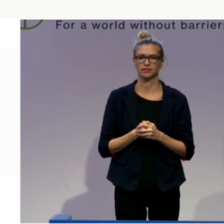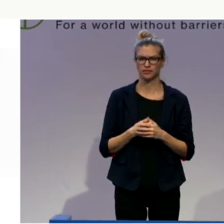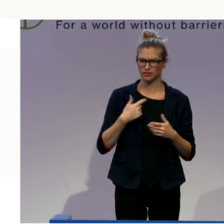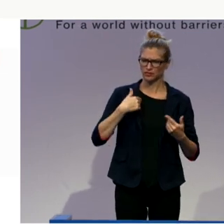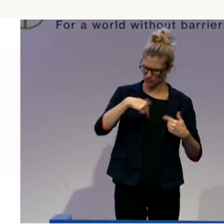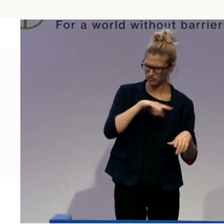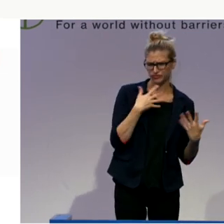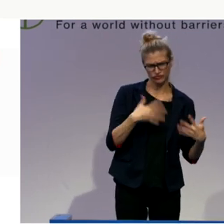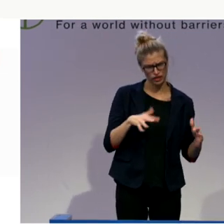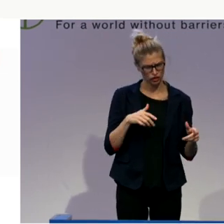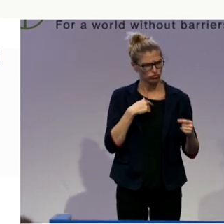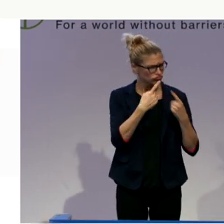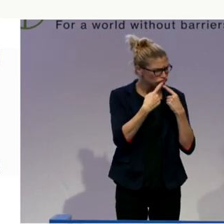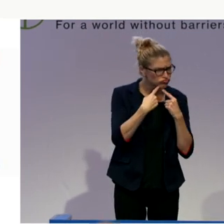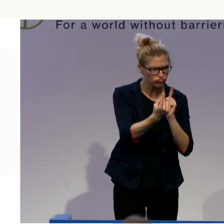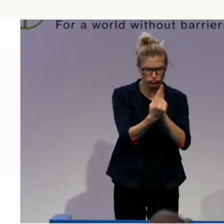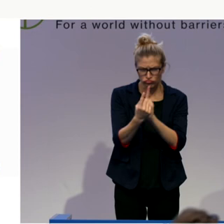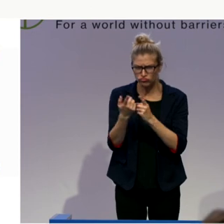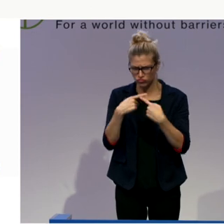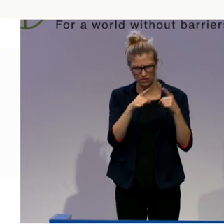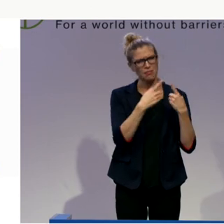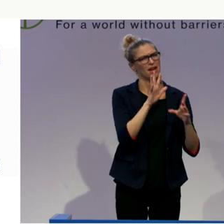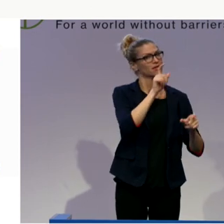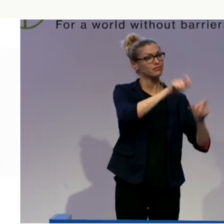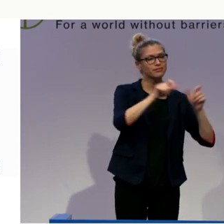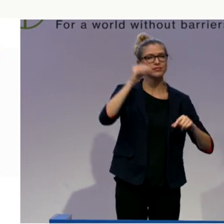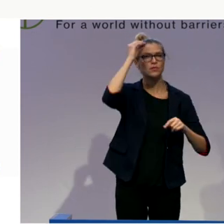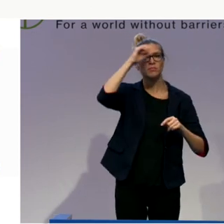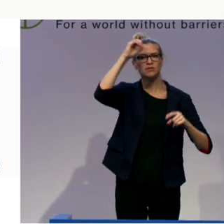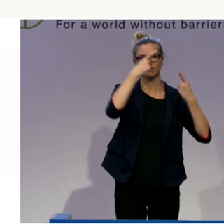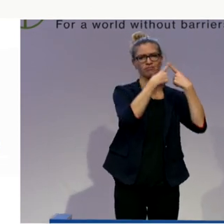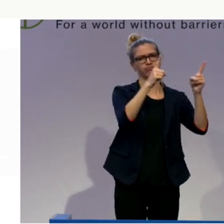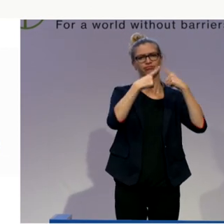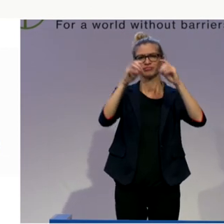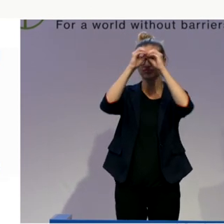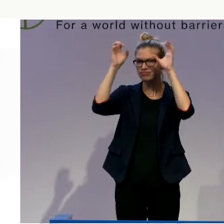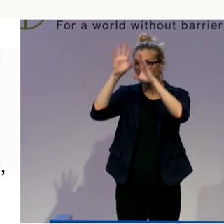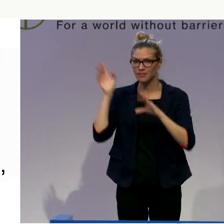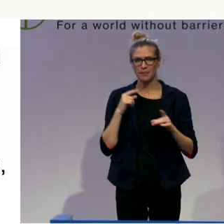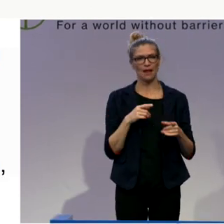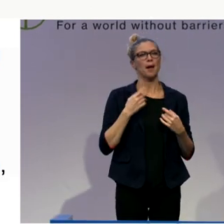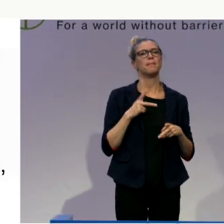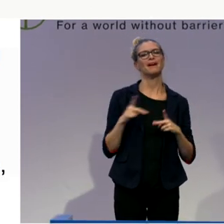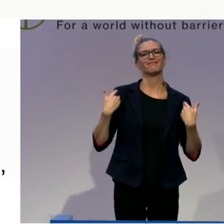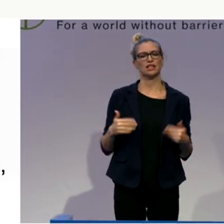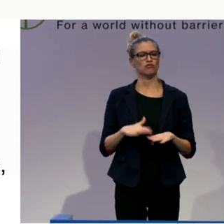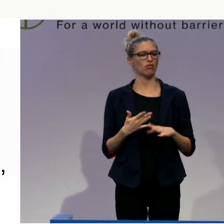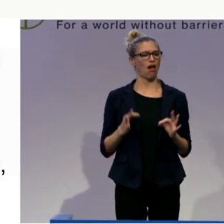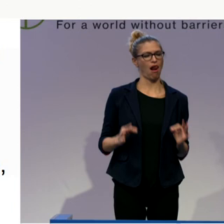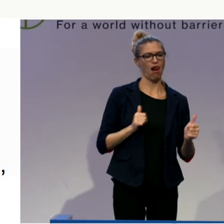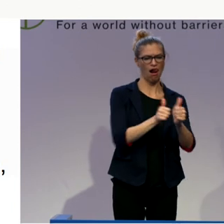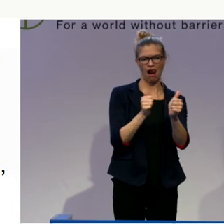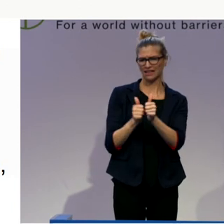people, we see so many different opinions in professionals who tell us this or that, we want somebody to,